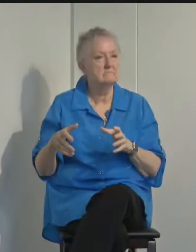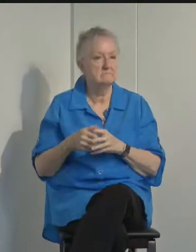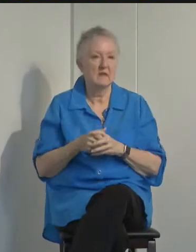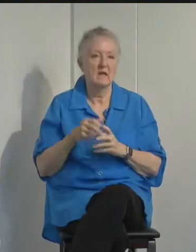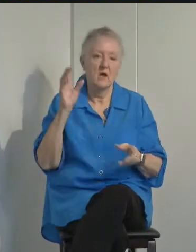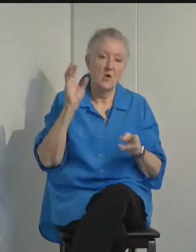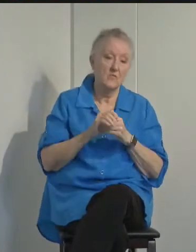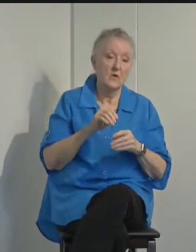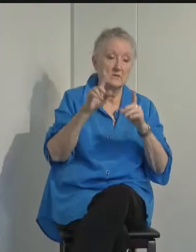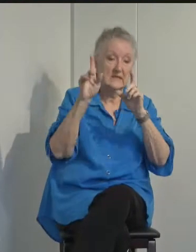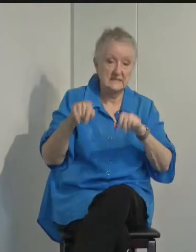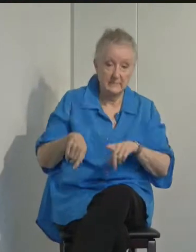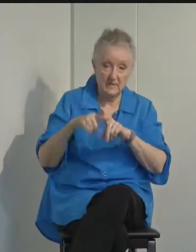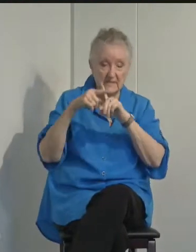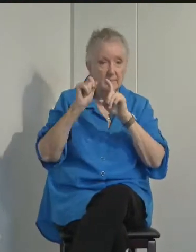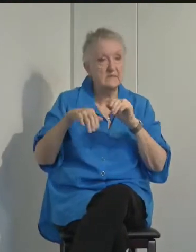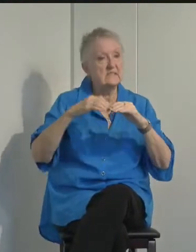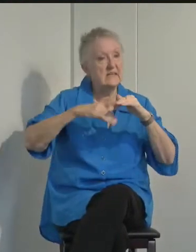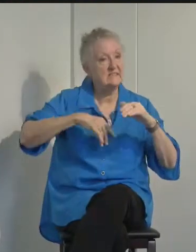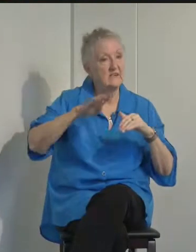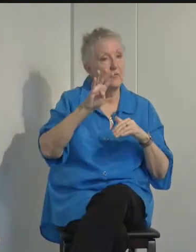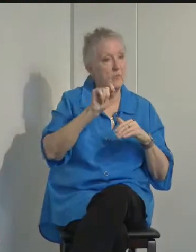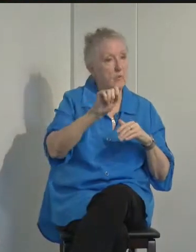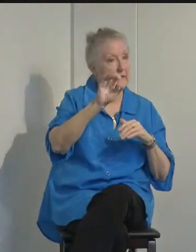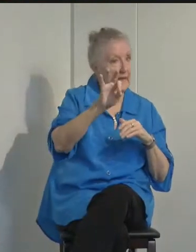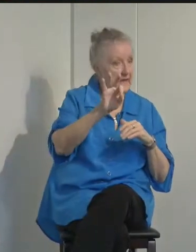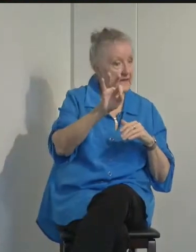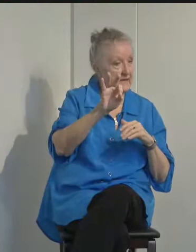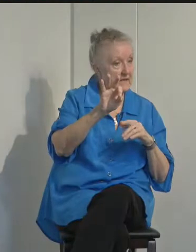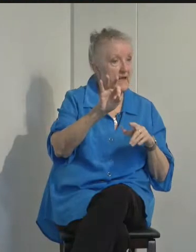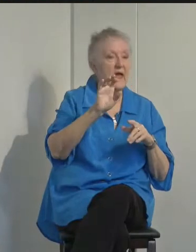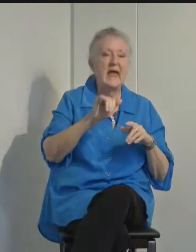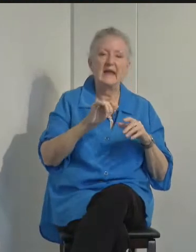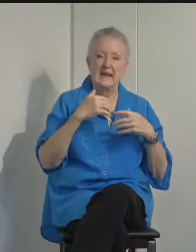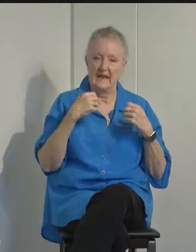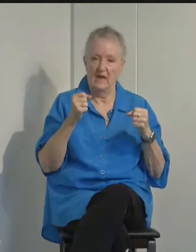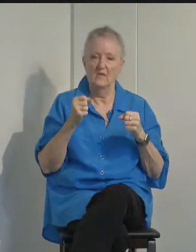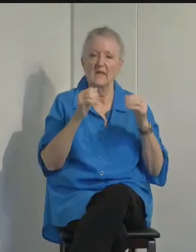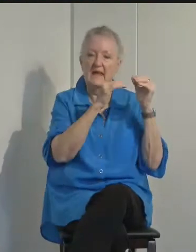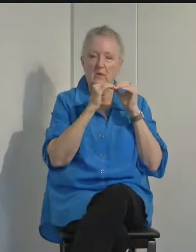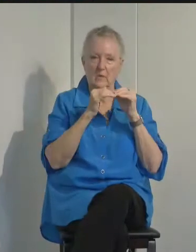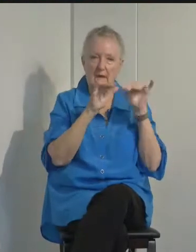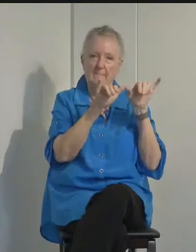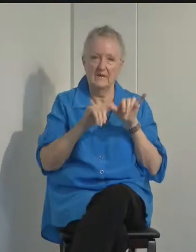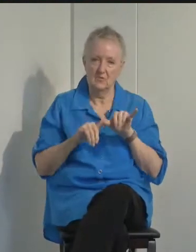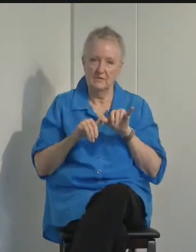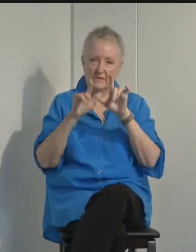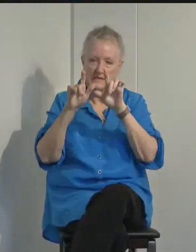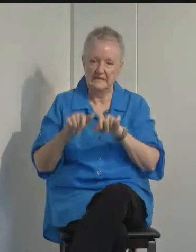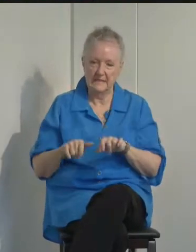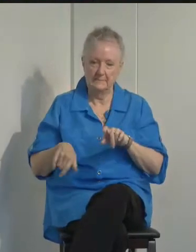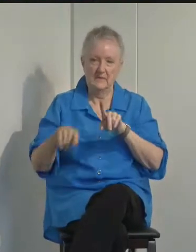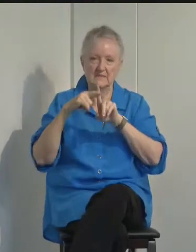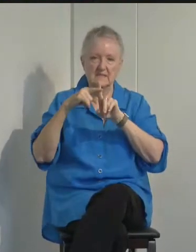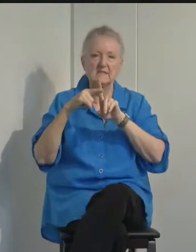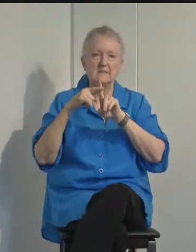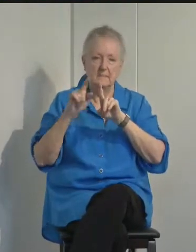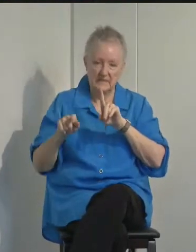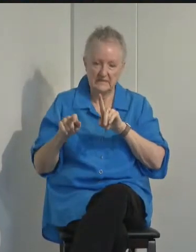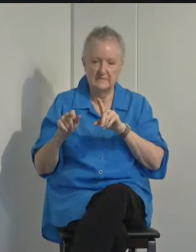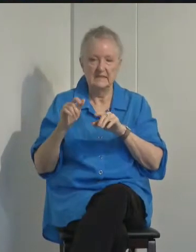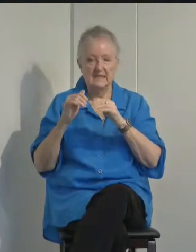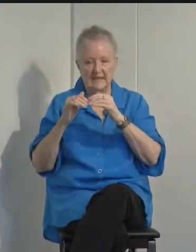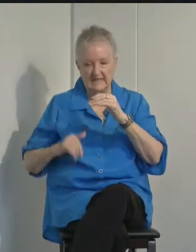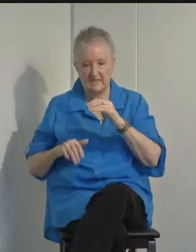has to be less than 4.9 percent, and our health equity metric testing positivity has to be